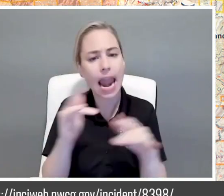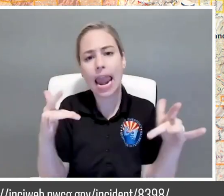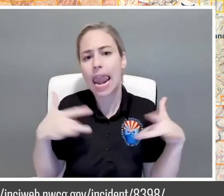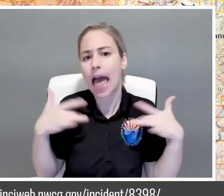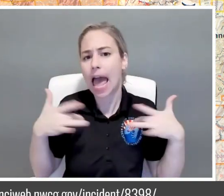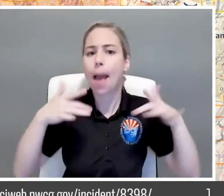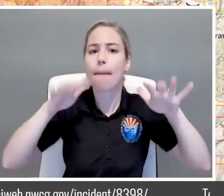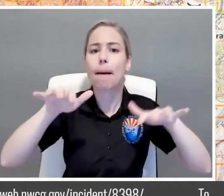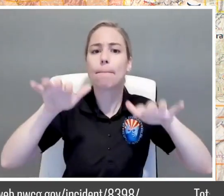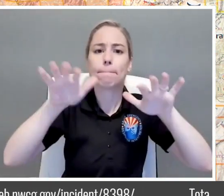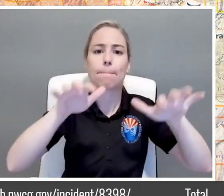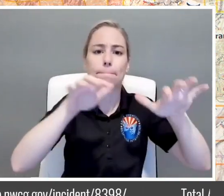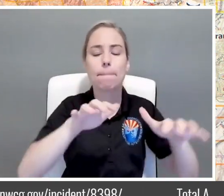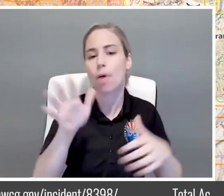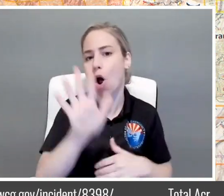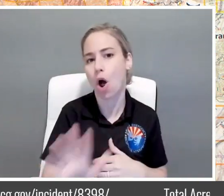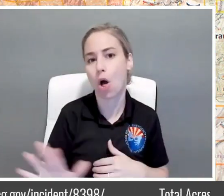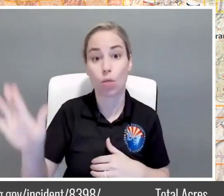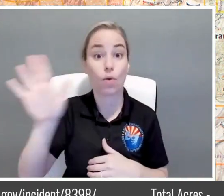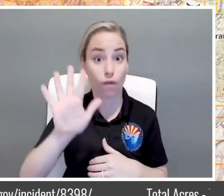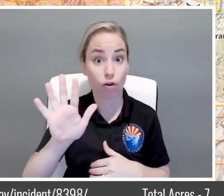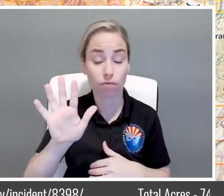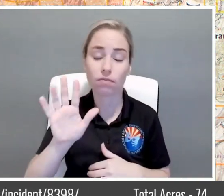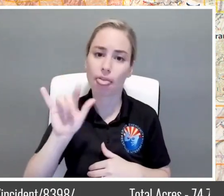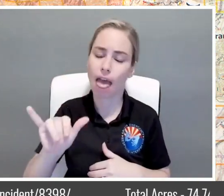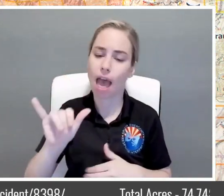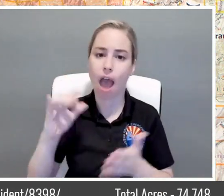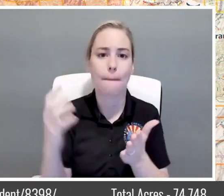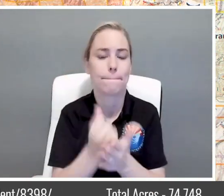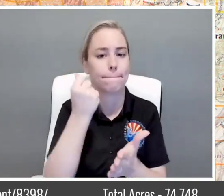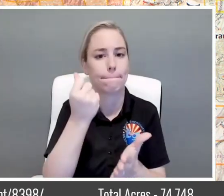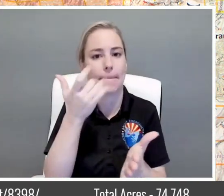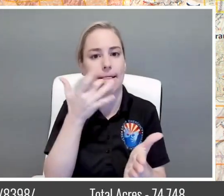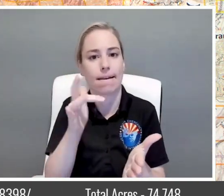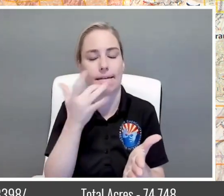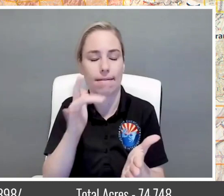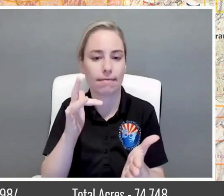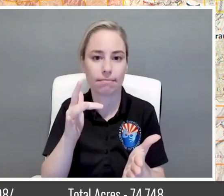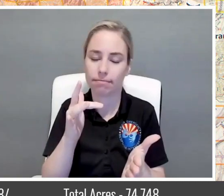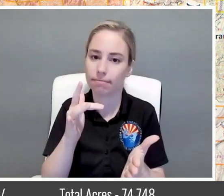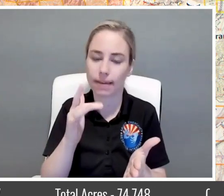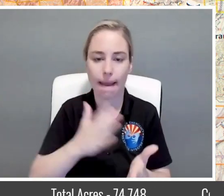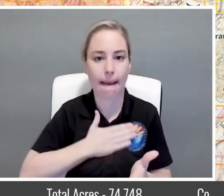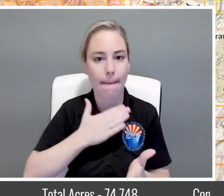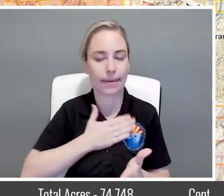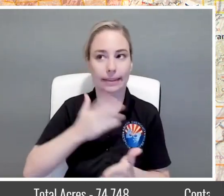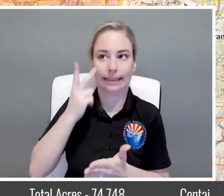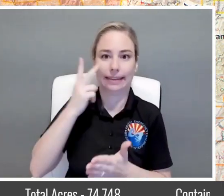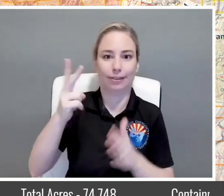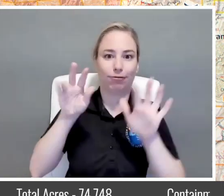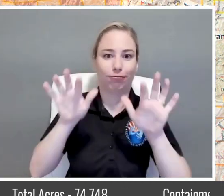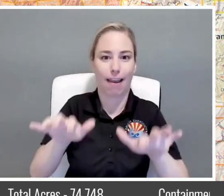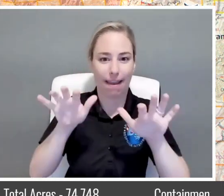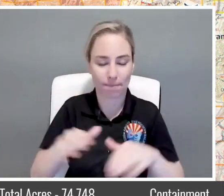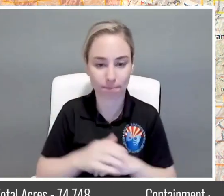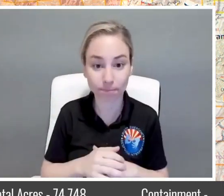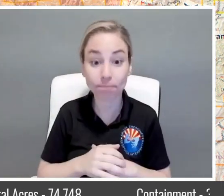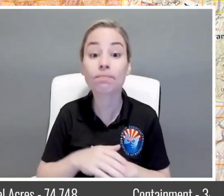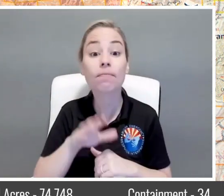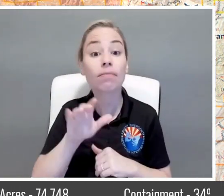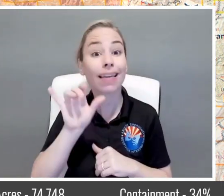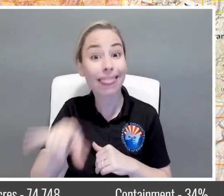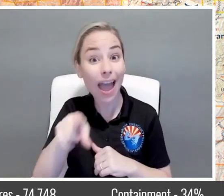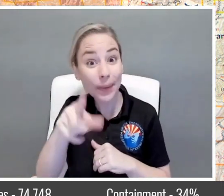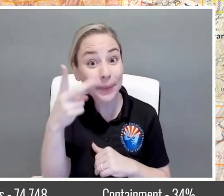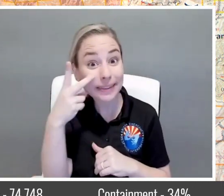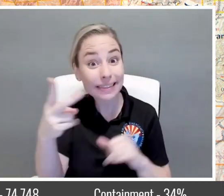the fire area so that was good stroke and we're really happy to see that rain so even though you see a bunch of black line here around